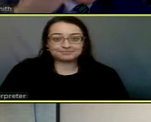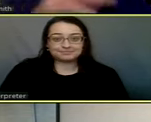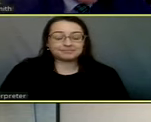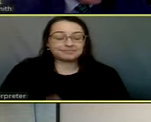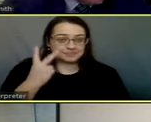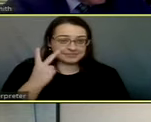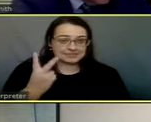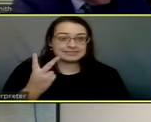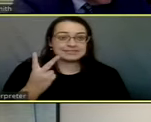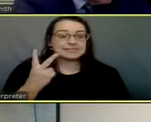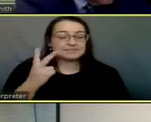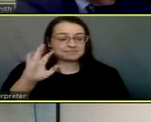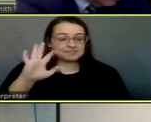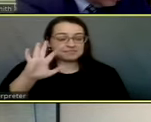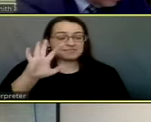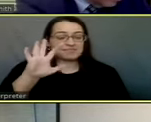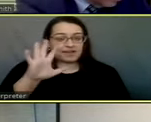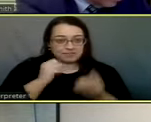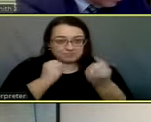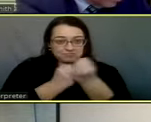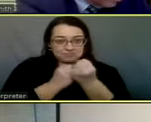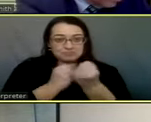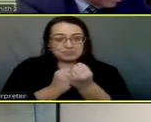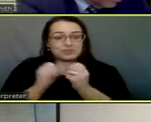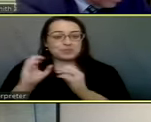Okay. Passes with the 5-0 vote.